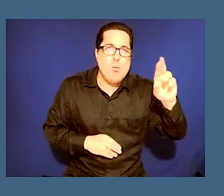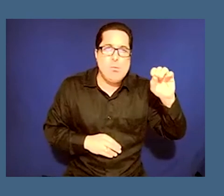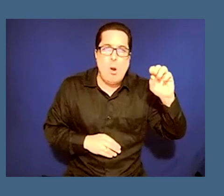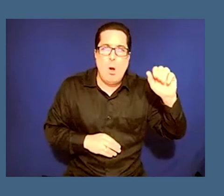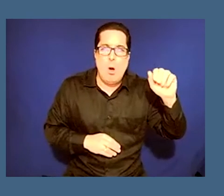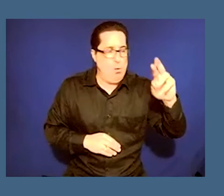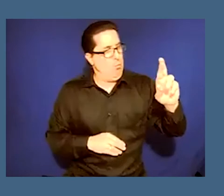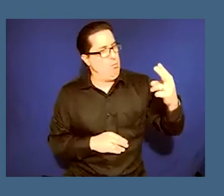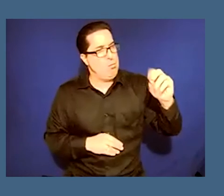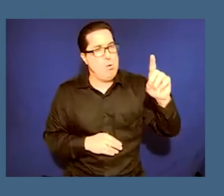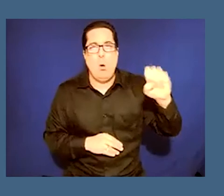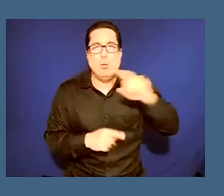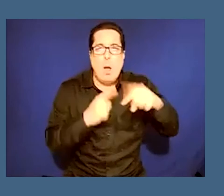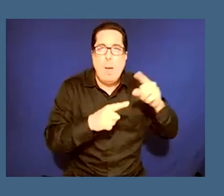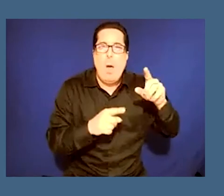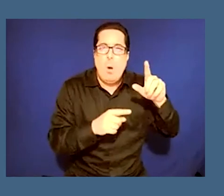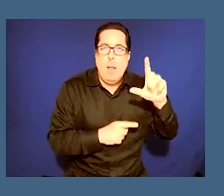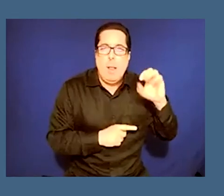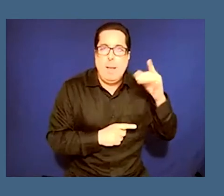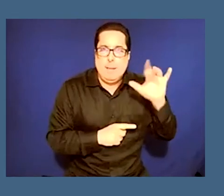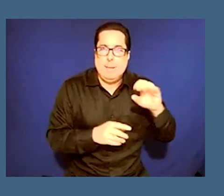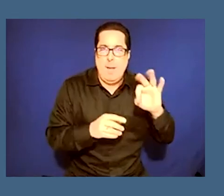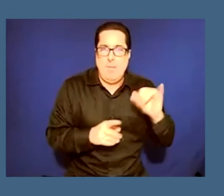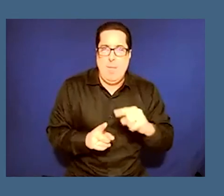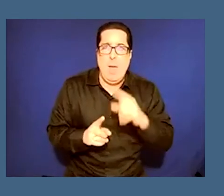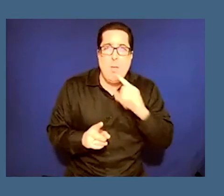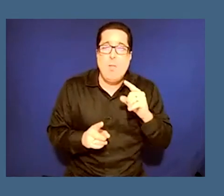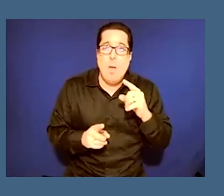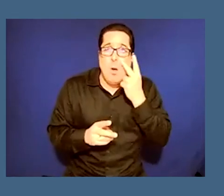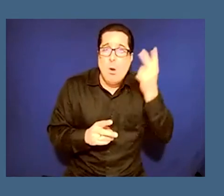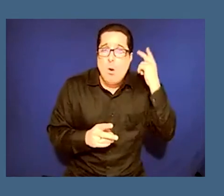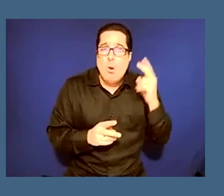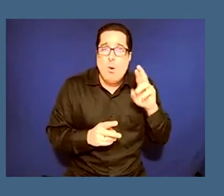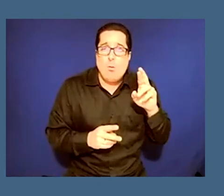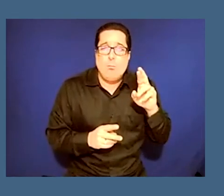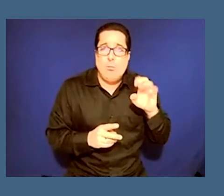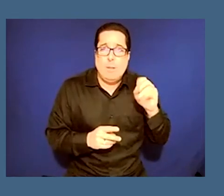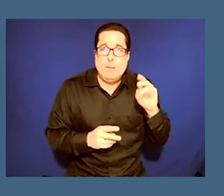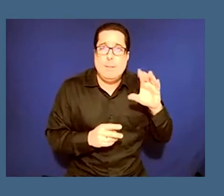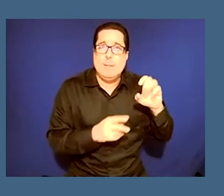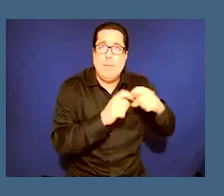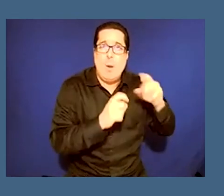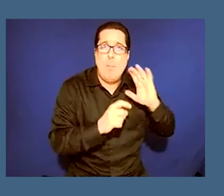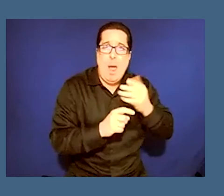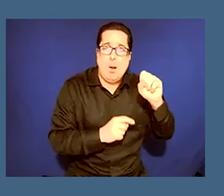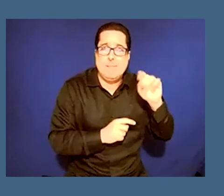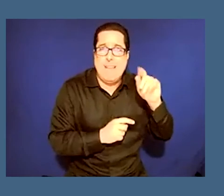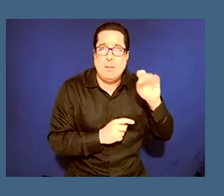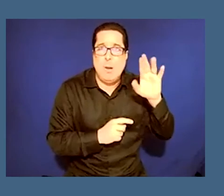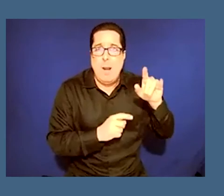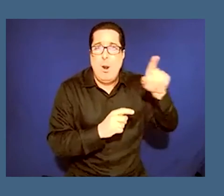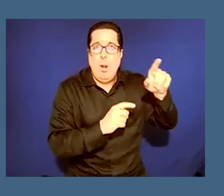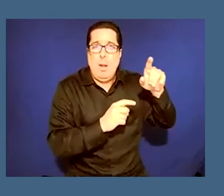and certainly uh the resonance that this has with our uh statuary controversies and debates in the united